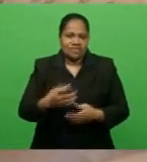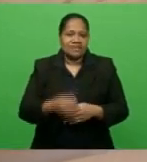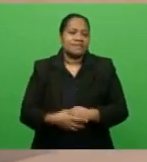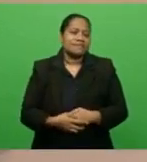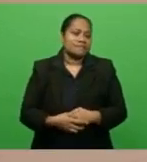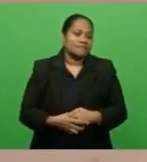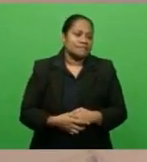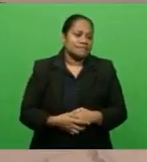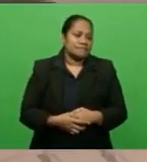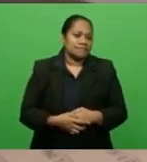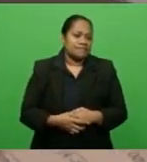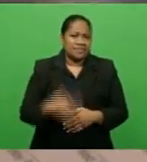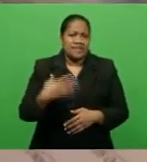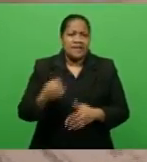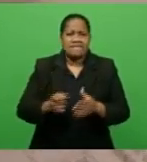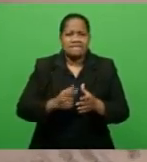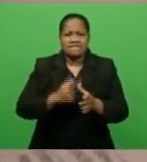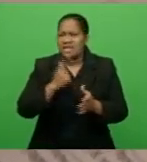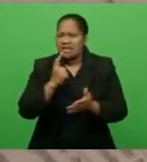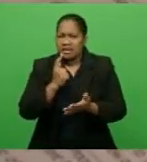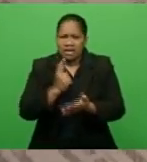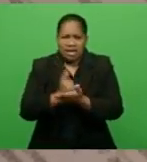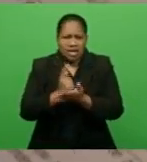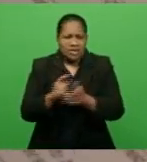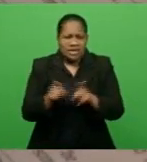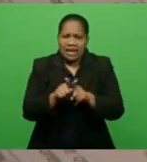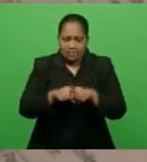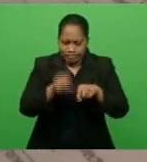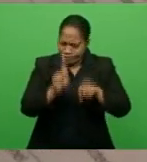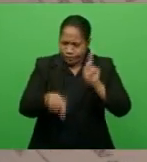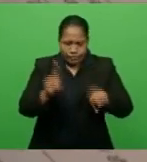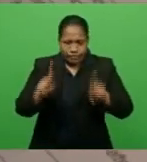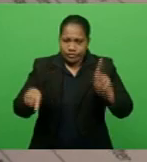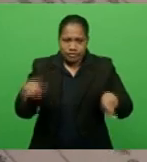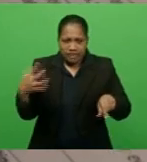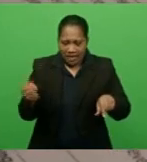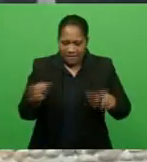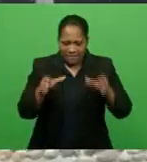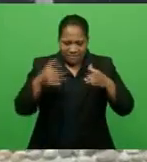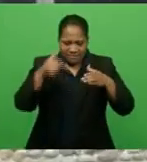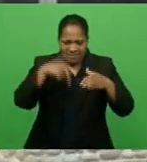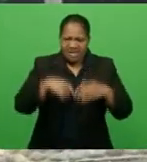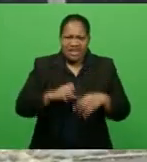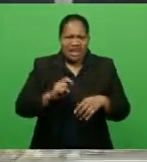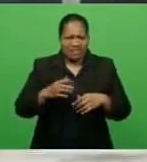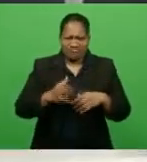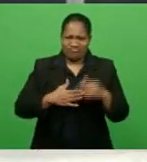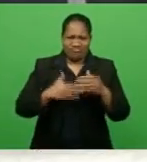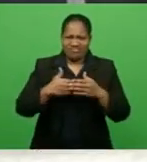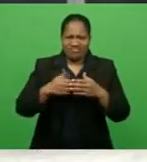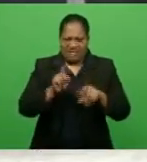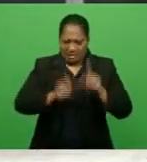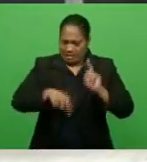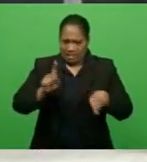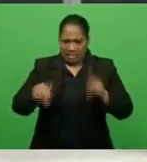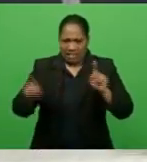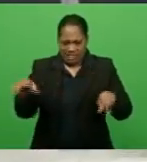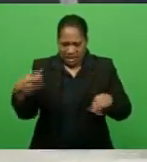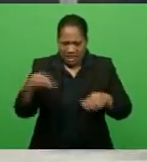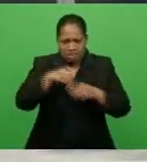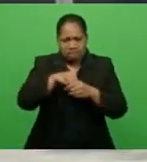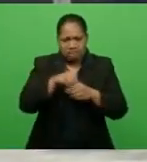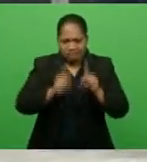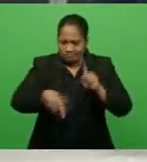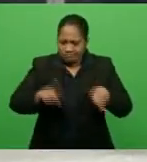there's a lot of, you know, differences, unnecessary differences. But from the word go, I've